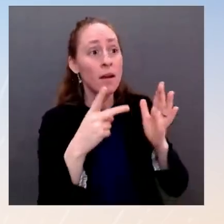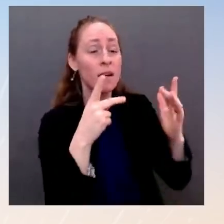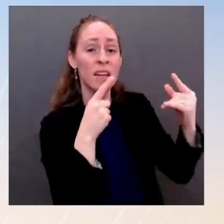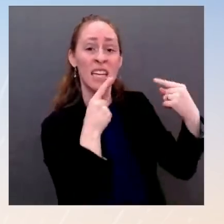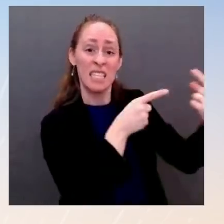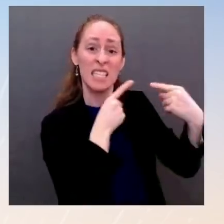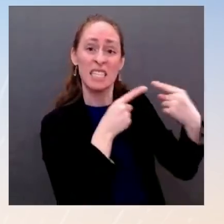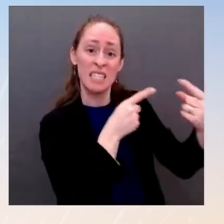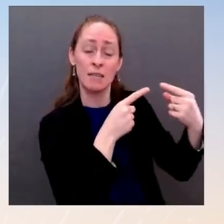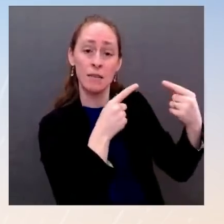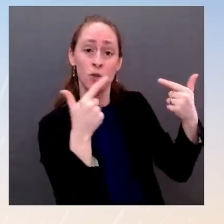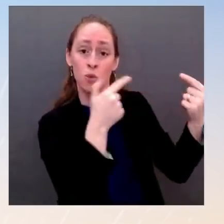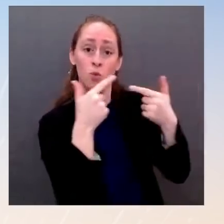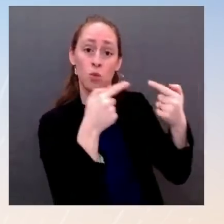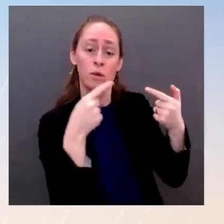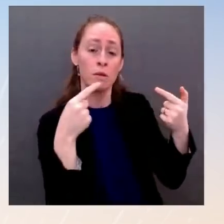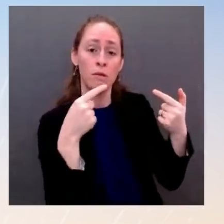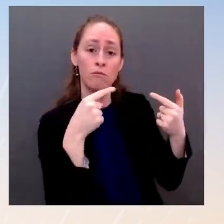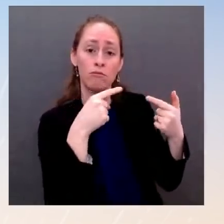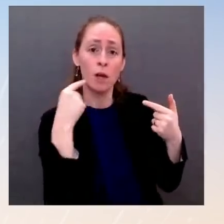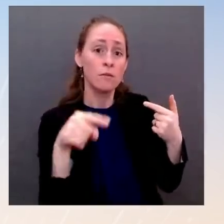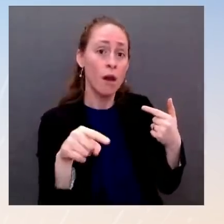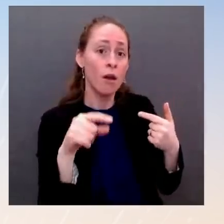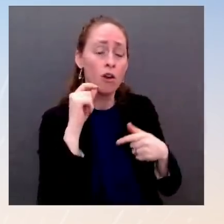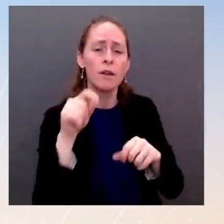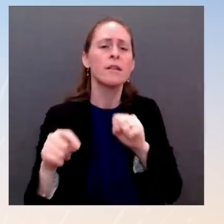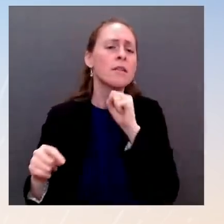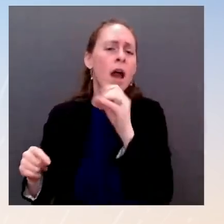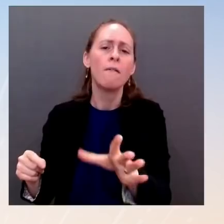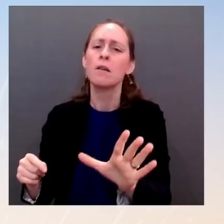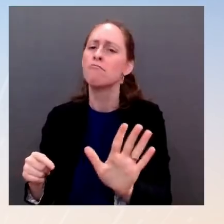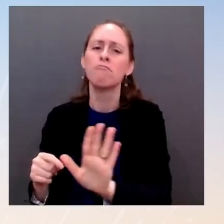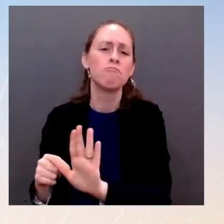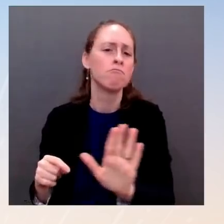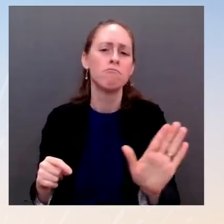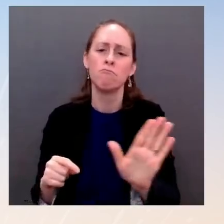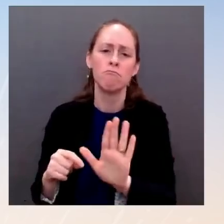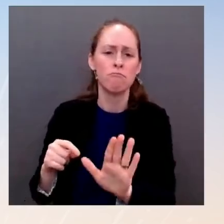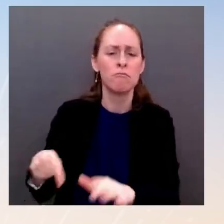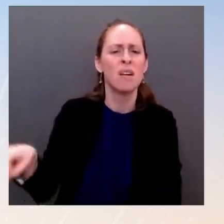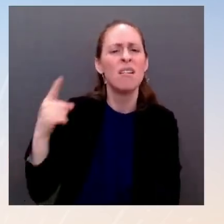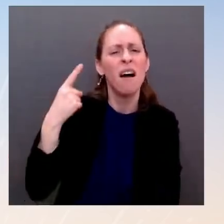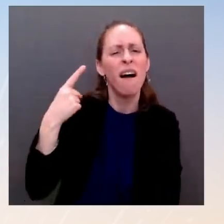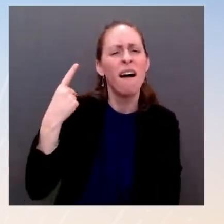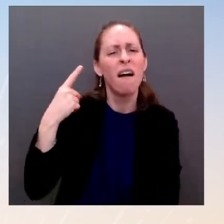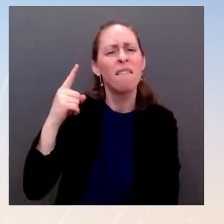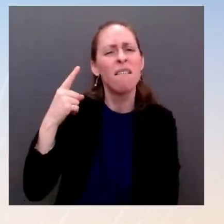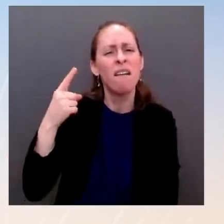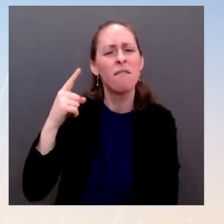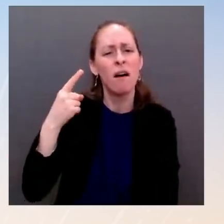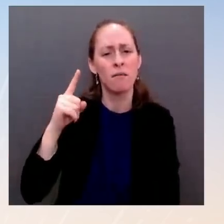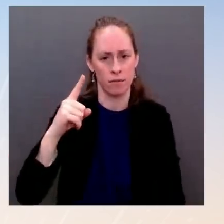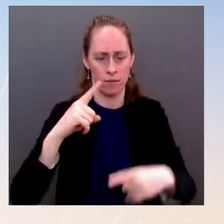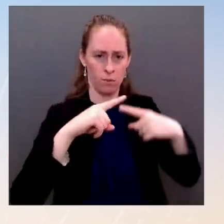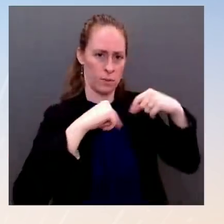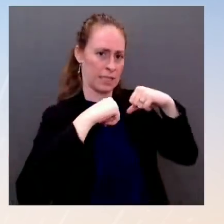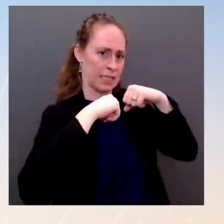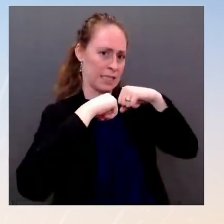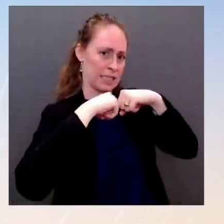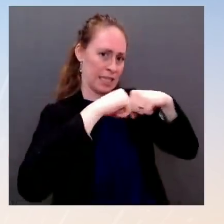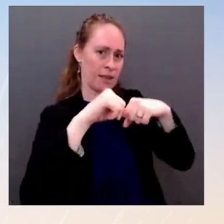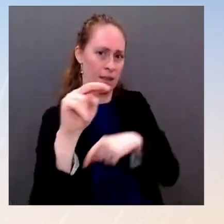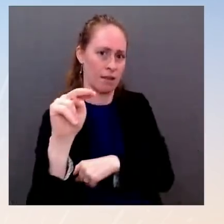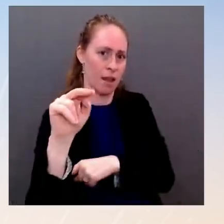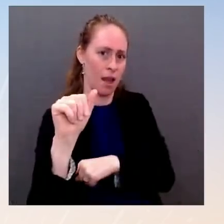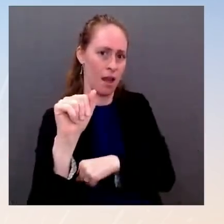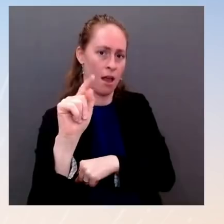They're going to defend NATO territory consistent with our Article 5 obligation. They are defensive deployments. They are